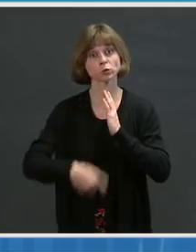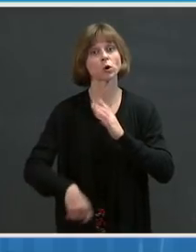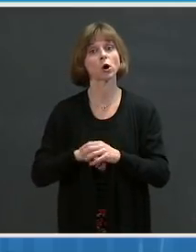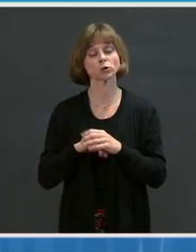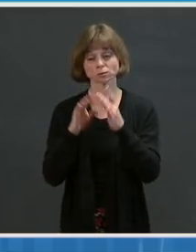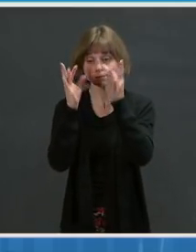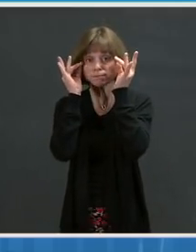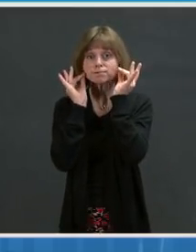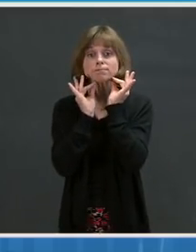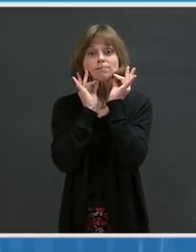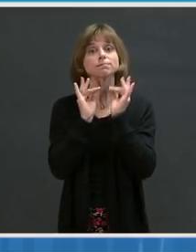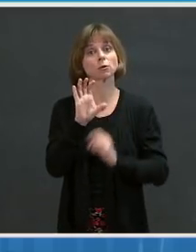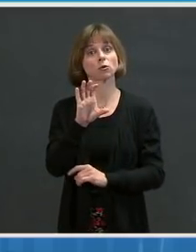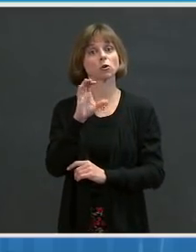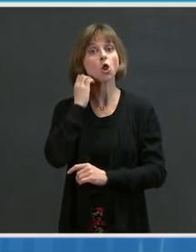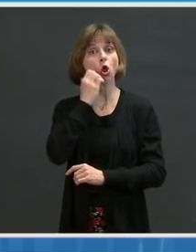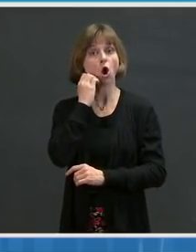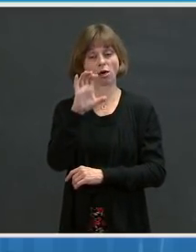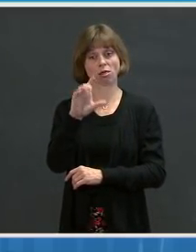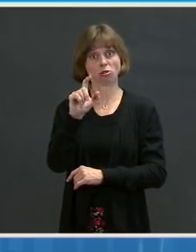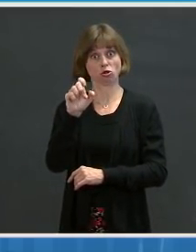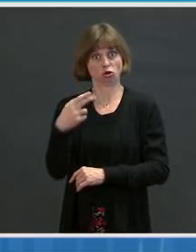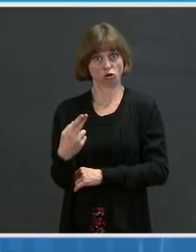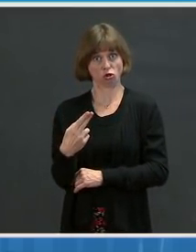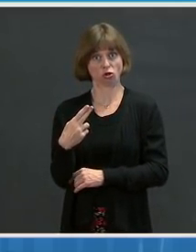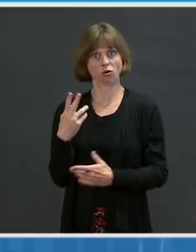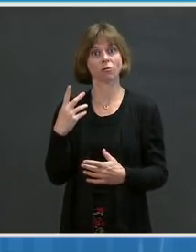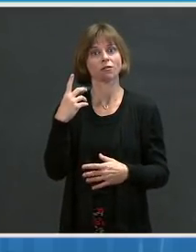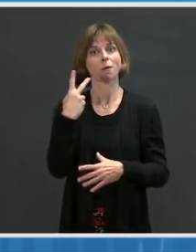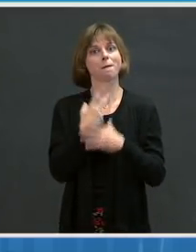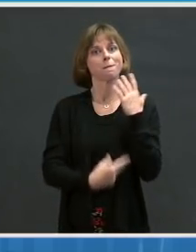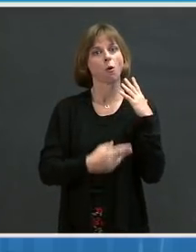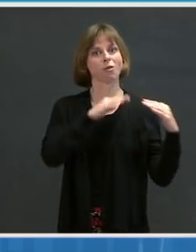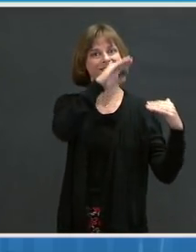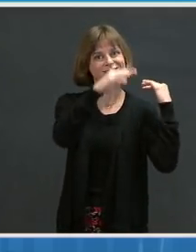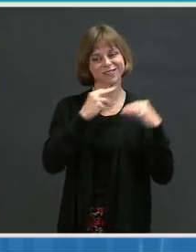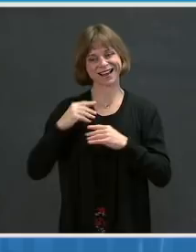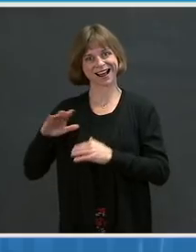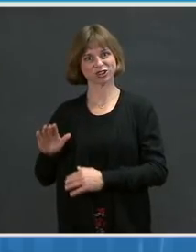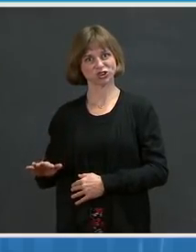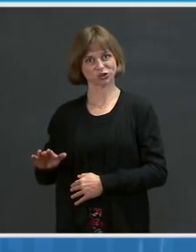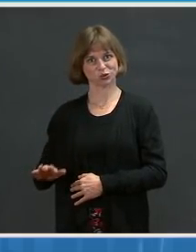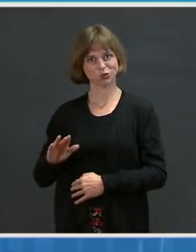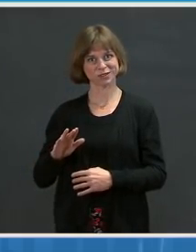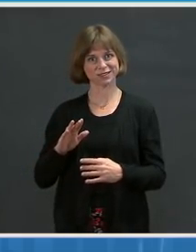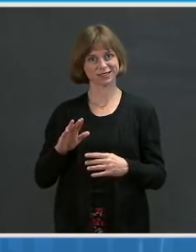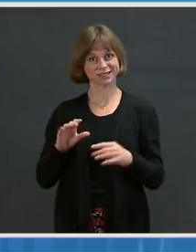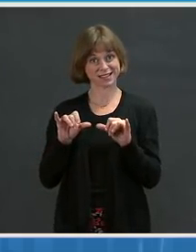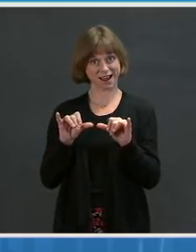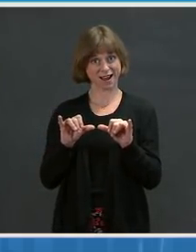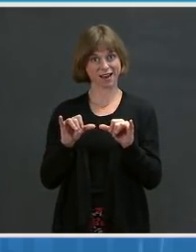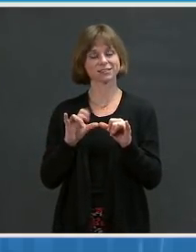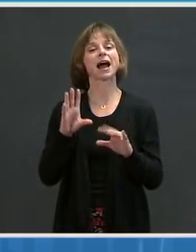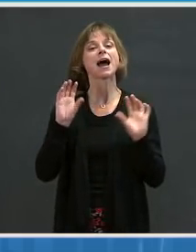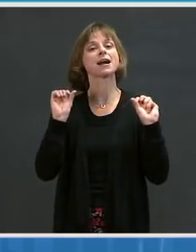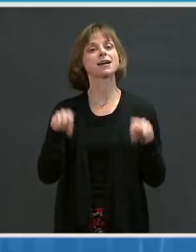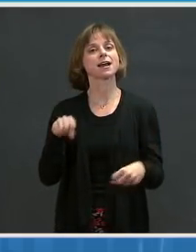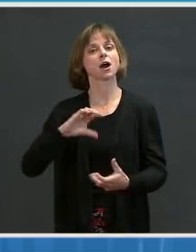cloth masks available in children's and adult sizes, and they can be washed for reuse,